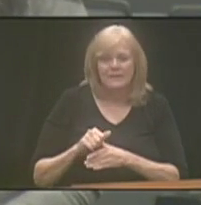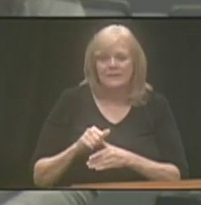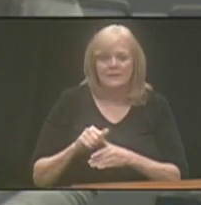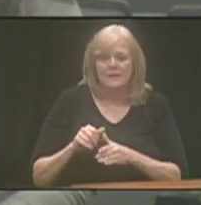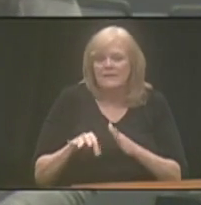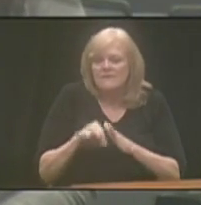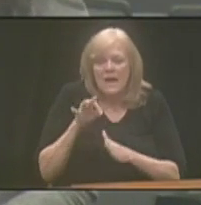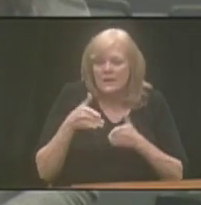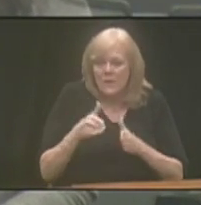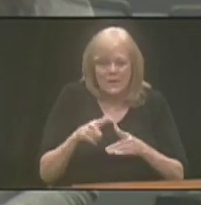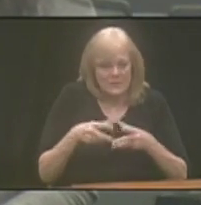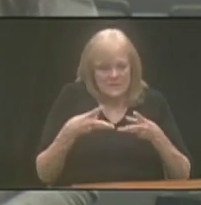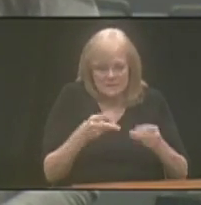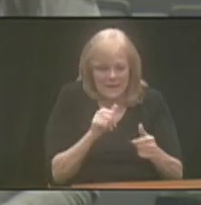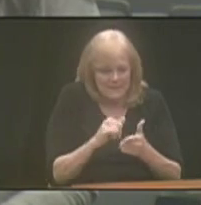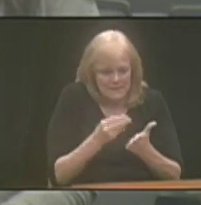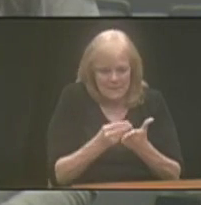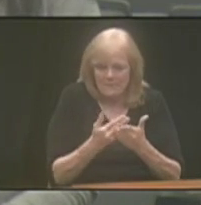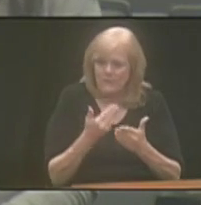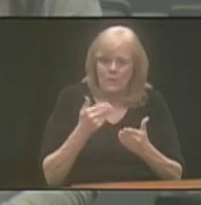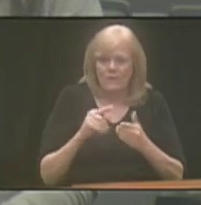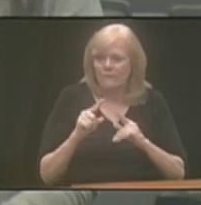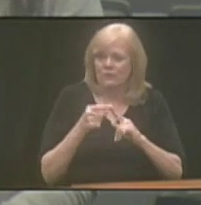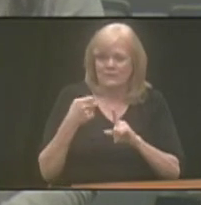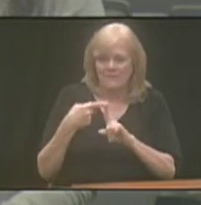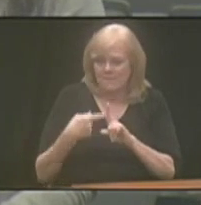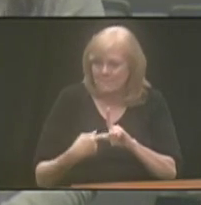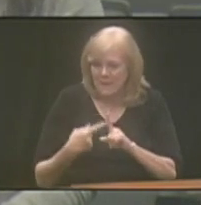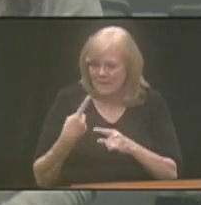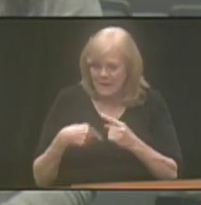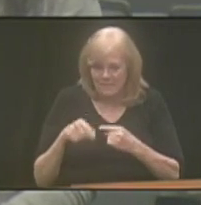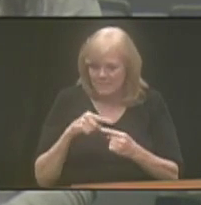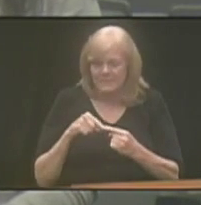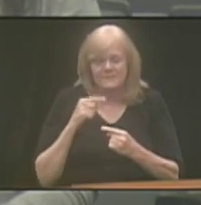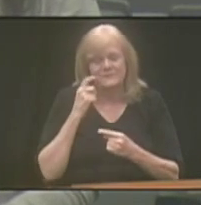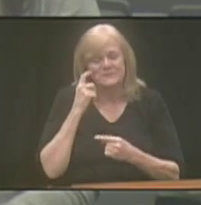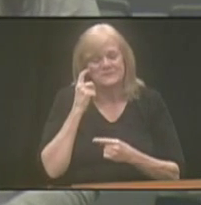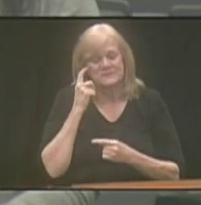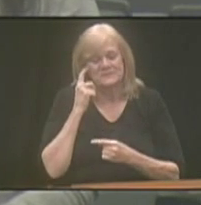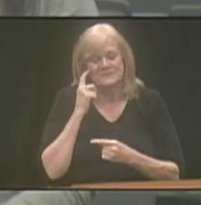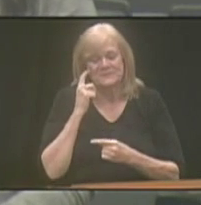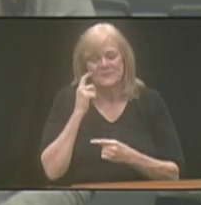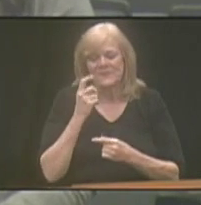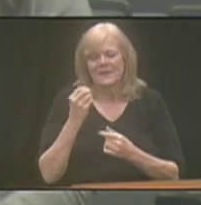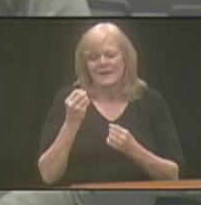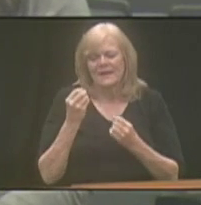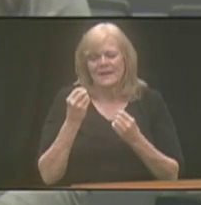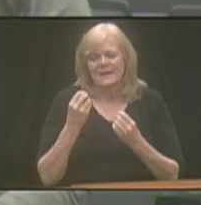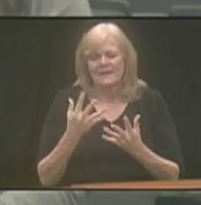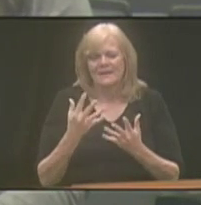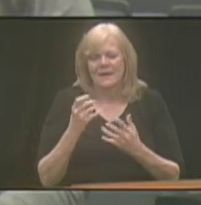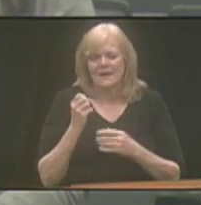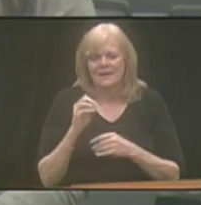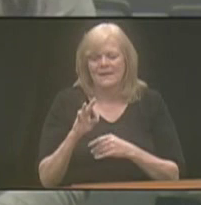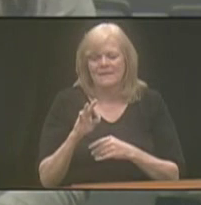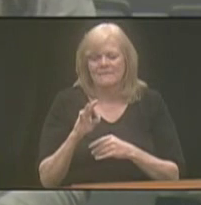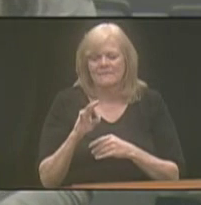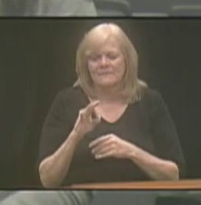Right. Find a way to spend this money before the first of the month comes around. Yeah. And a lot of